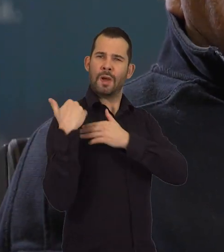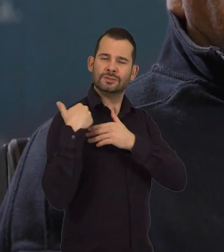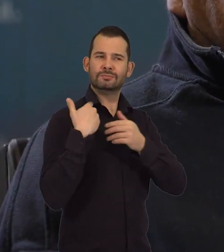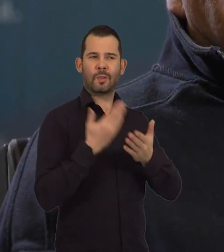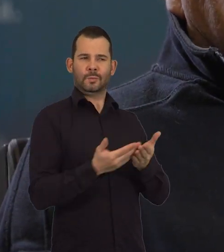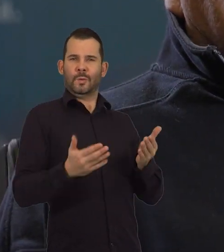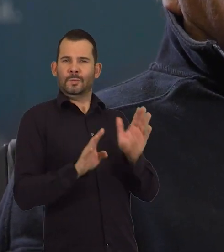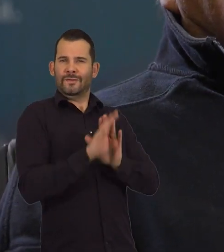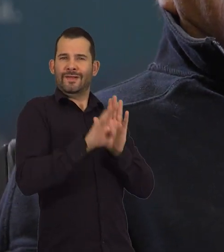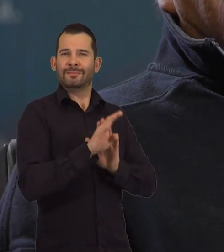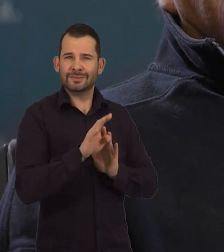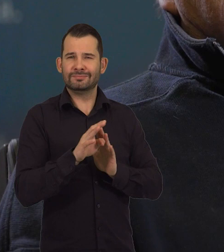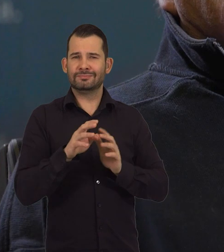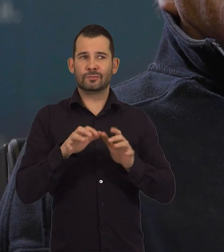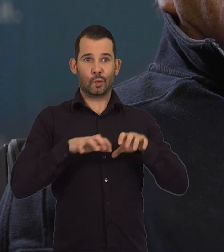resource development.